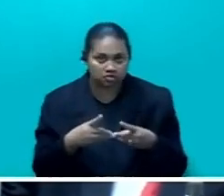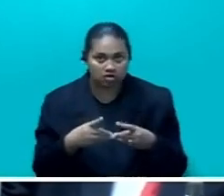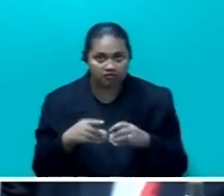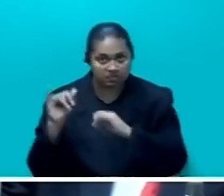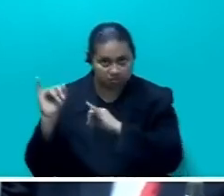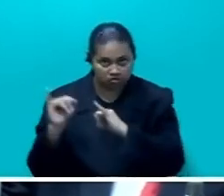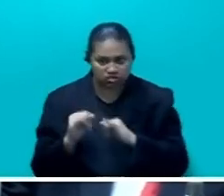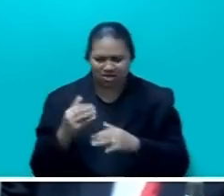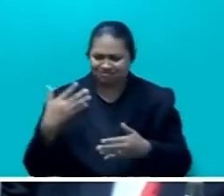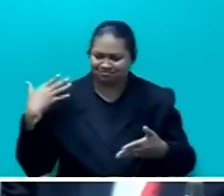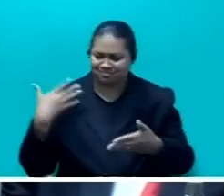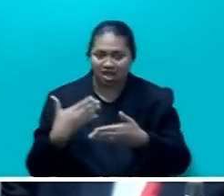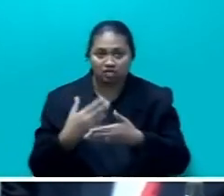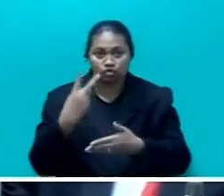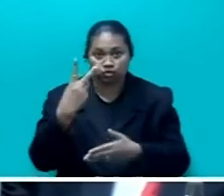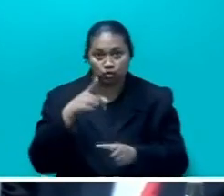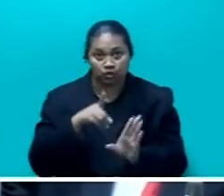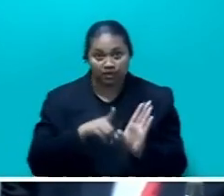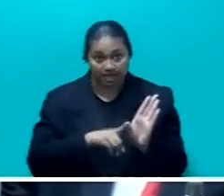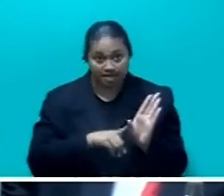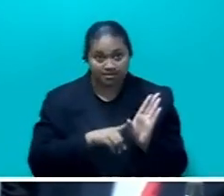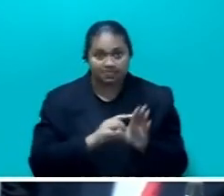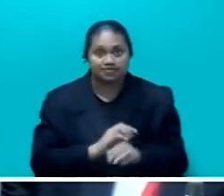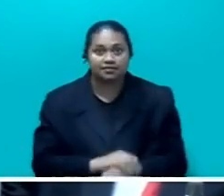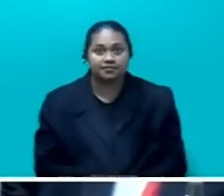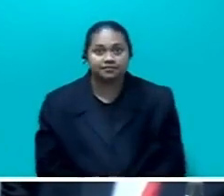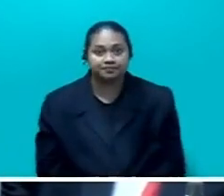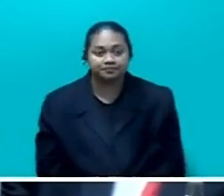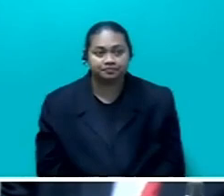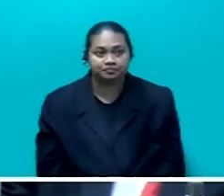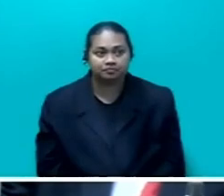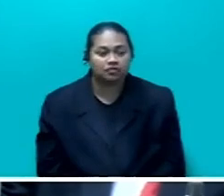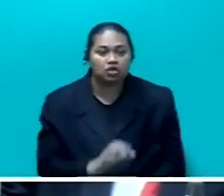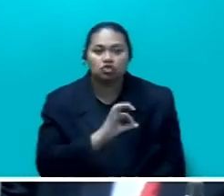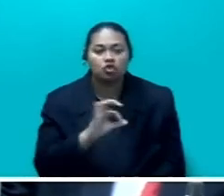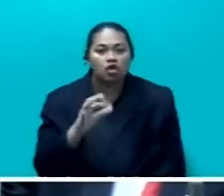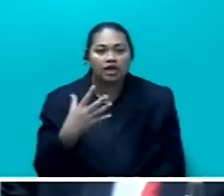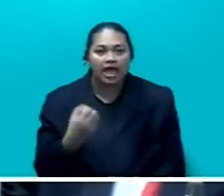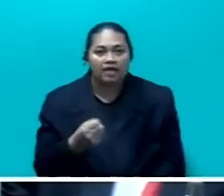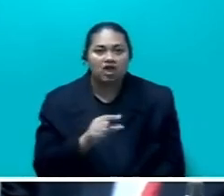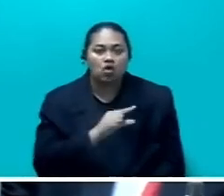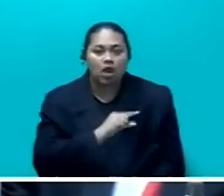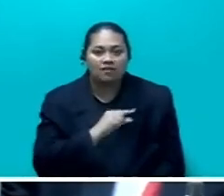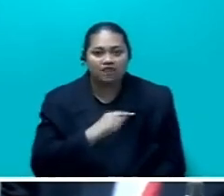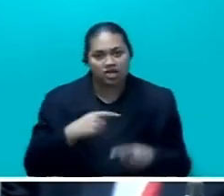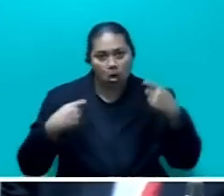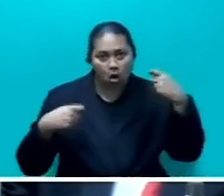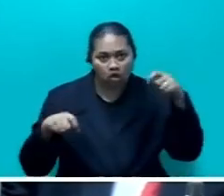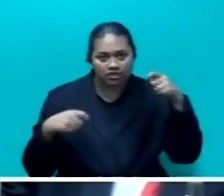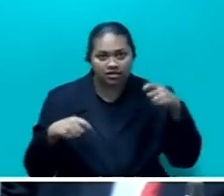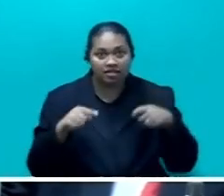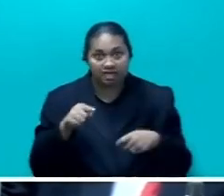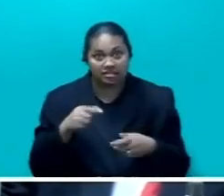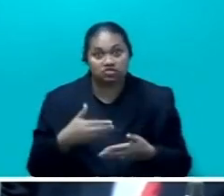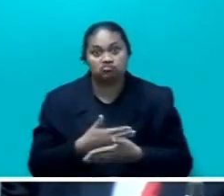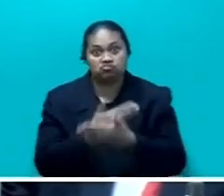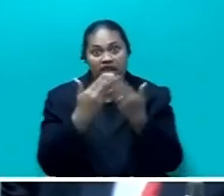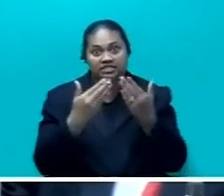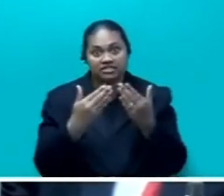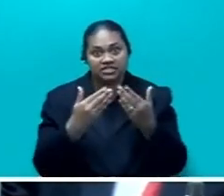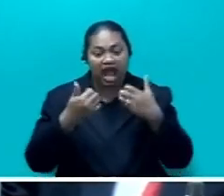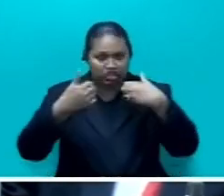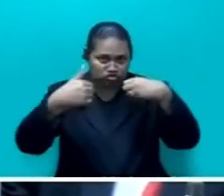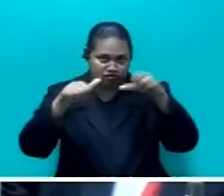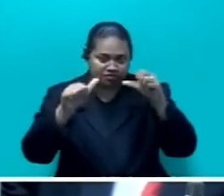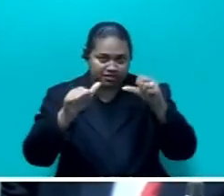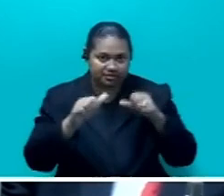have actually been unqualified audit reports, so that's a remarkable achievement by the